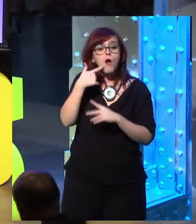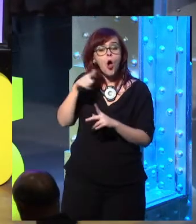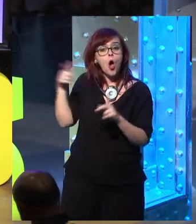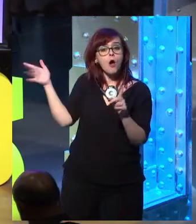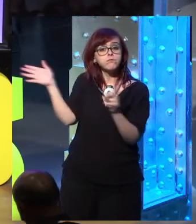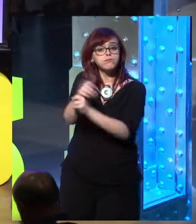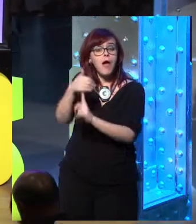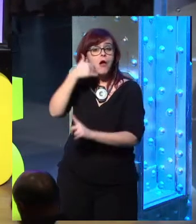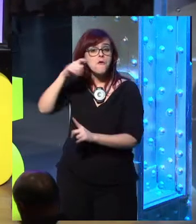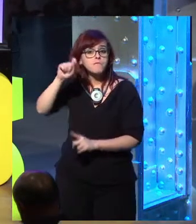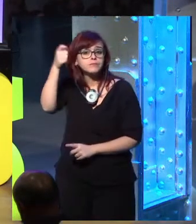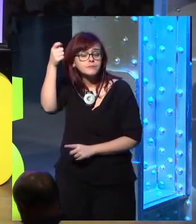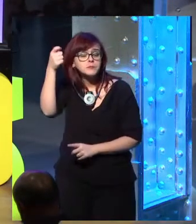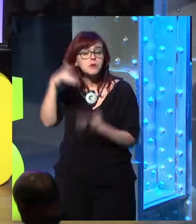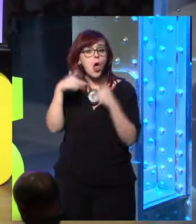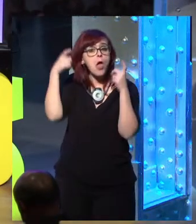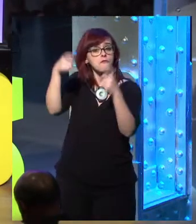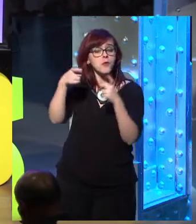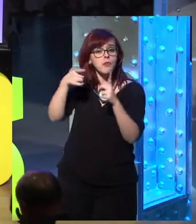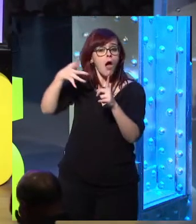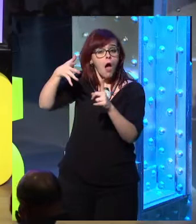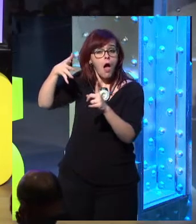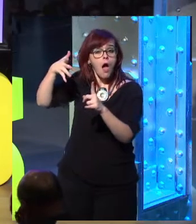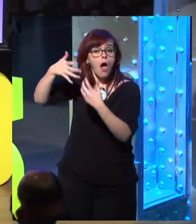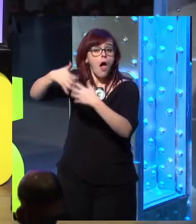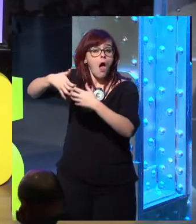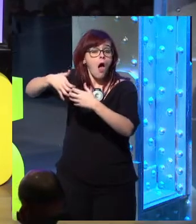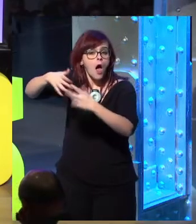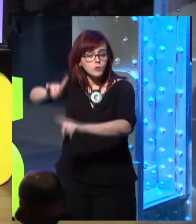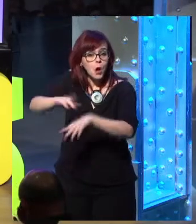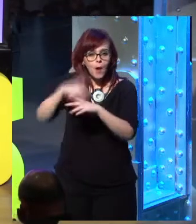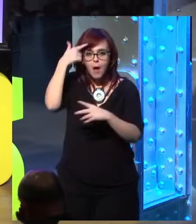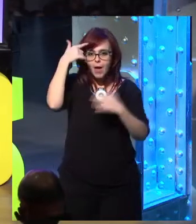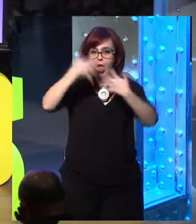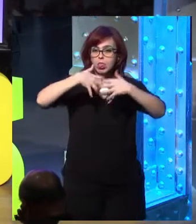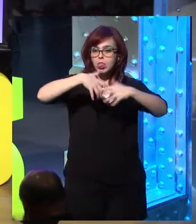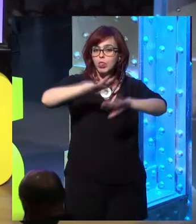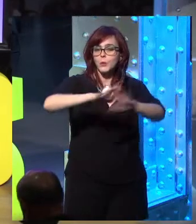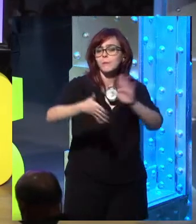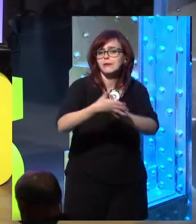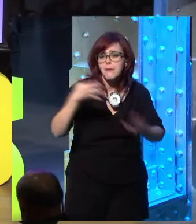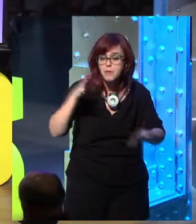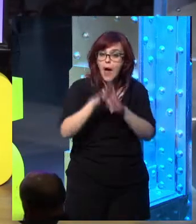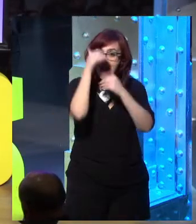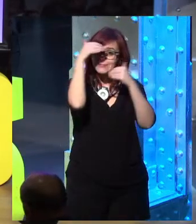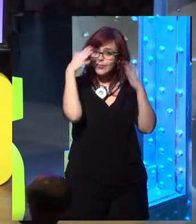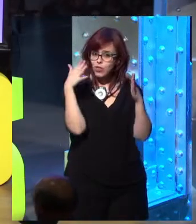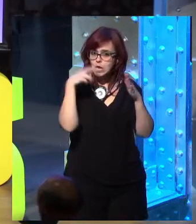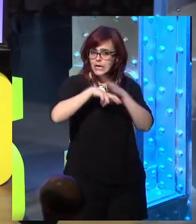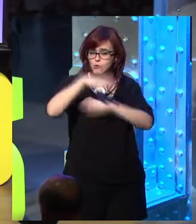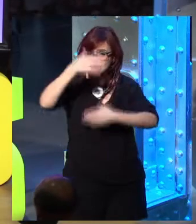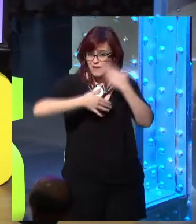cost, because that's the scarce resource, our attention, our time. The Greeks had two concepts of time,